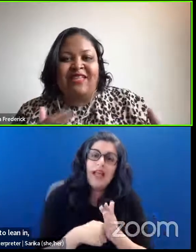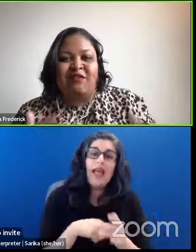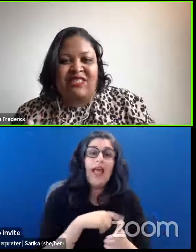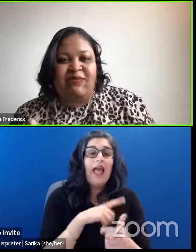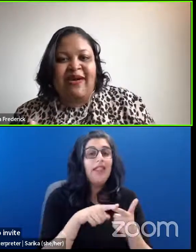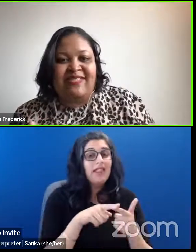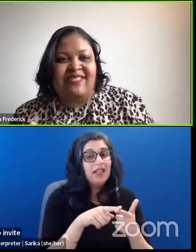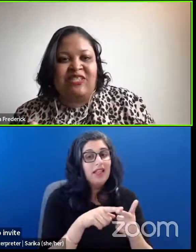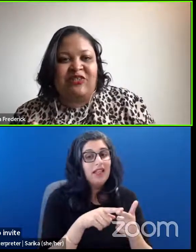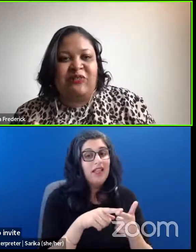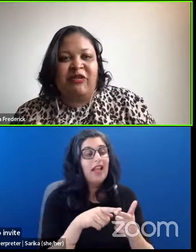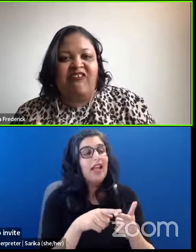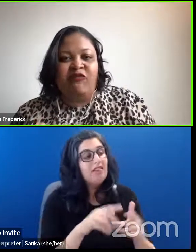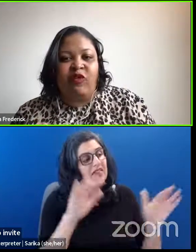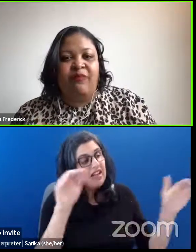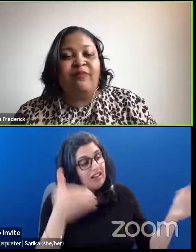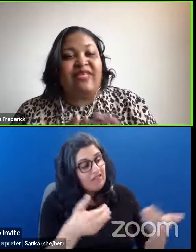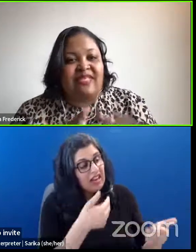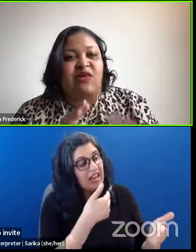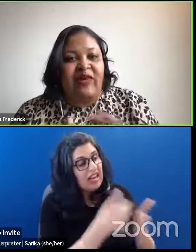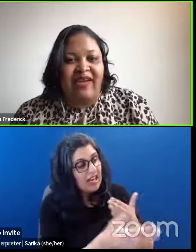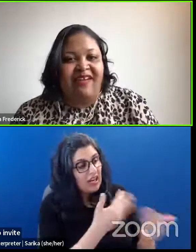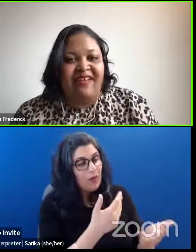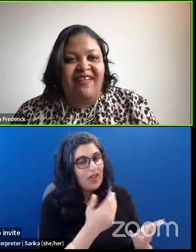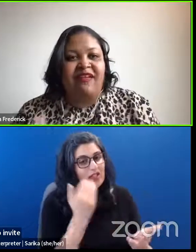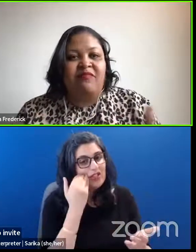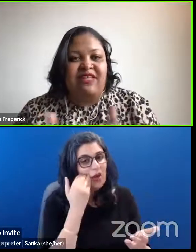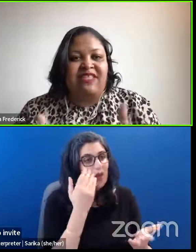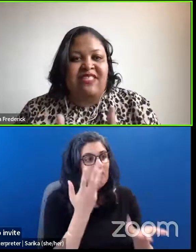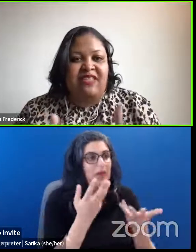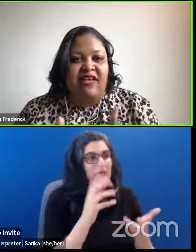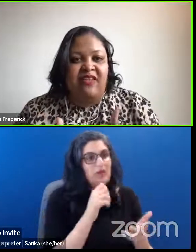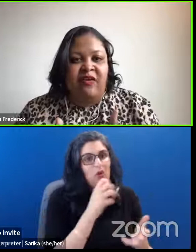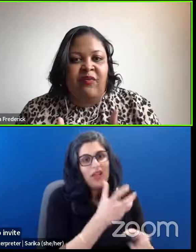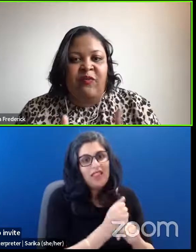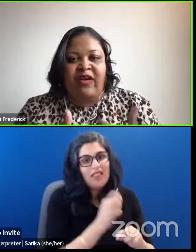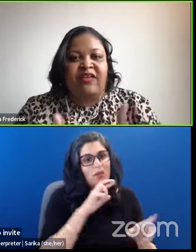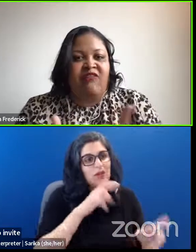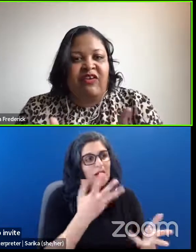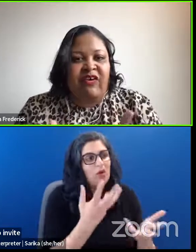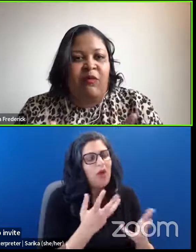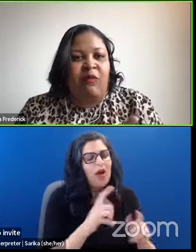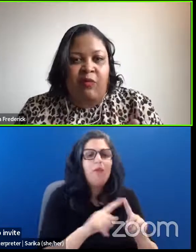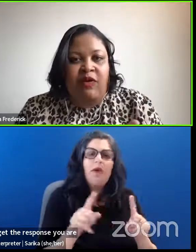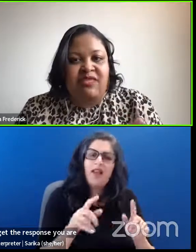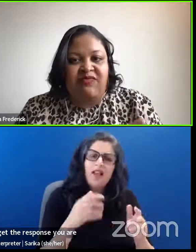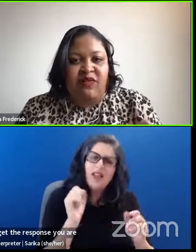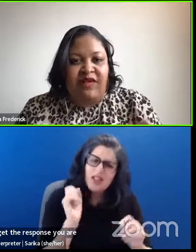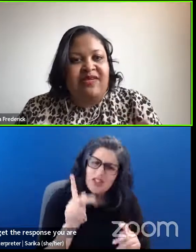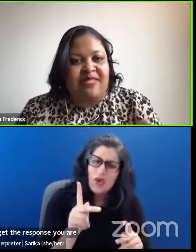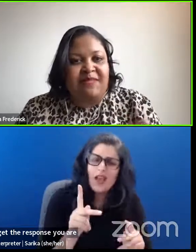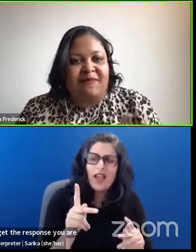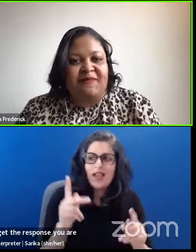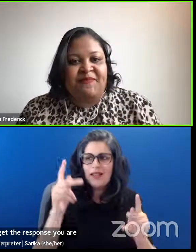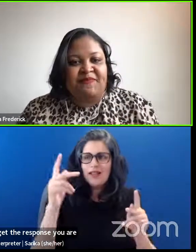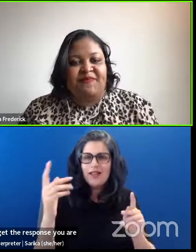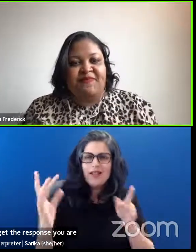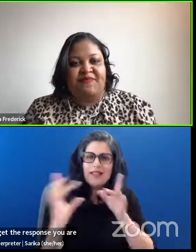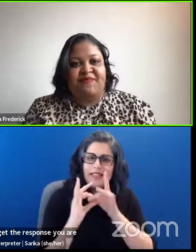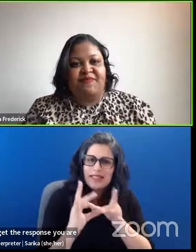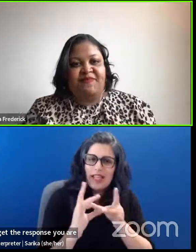may not get the response that you're looking for, but it's okay. Because together, we're going to figure out what works for us.